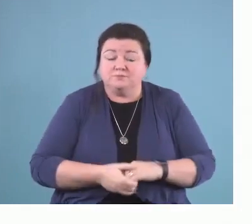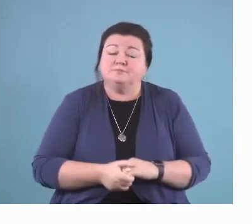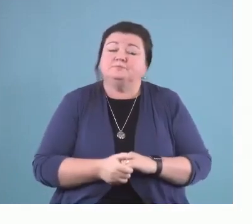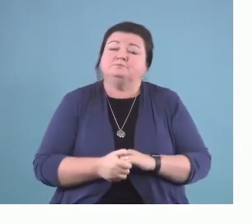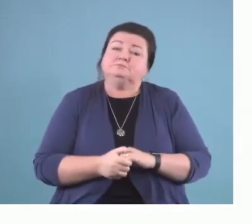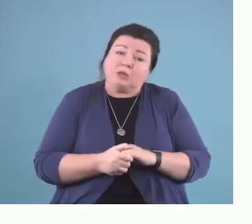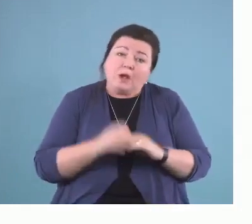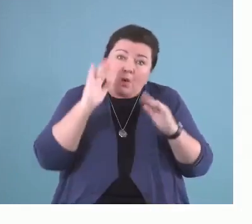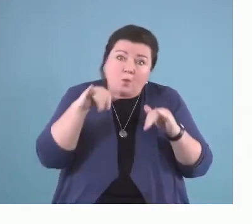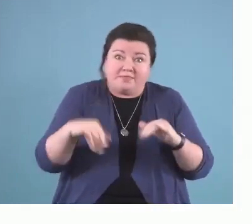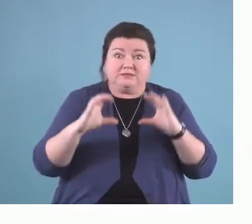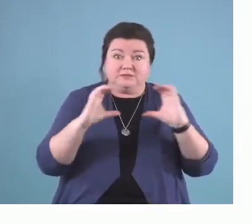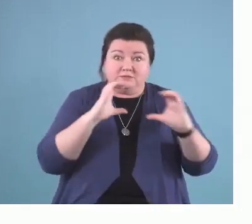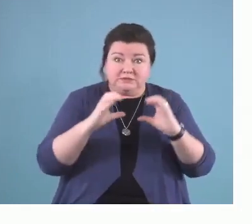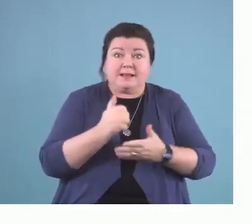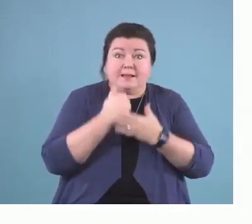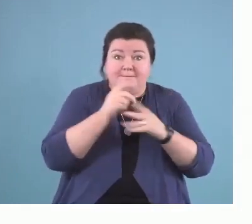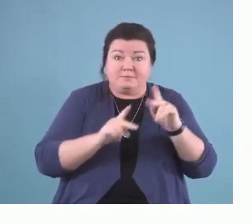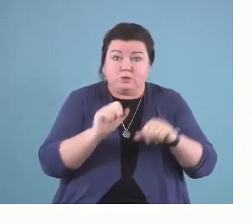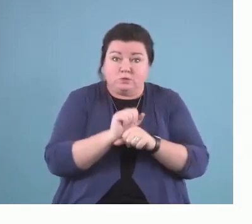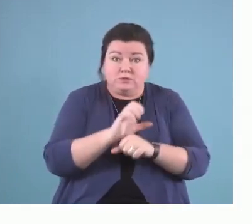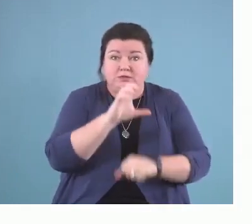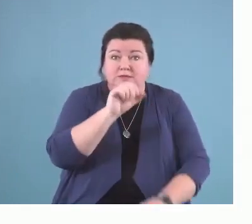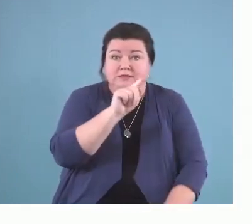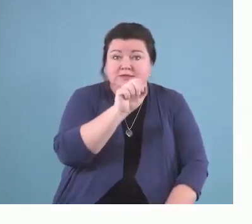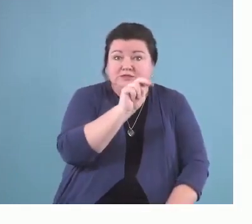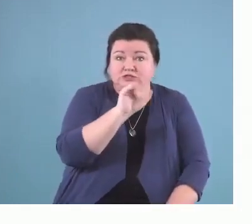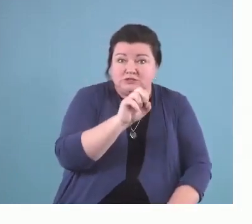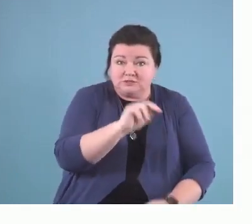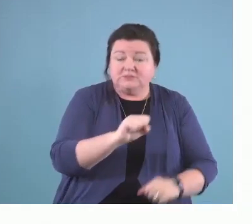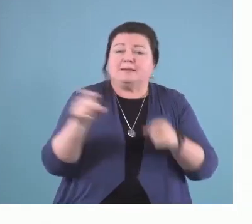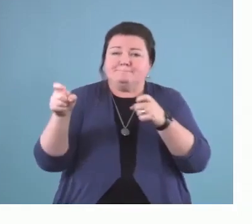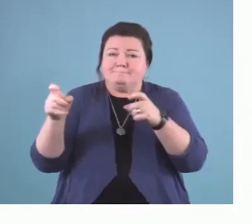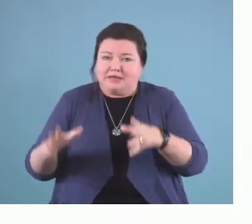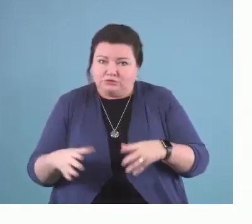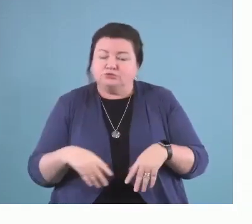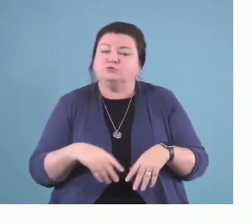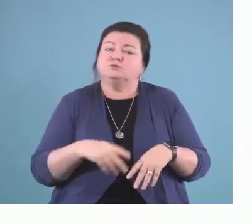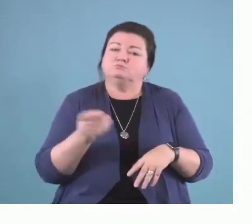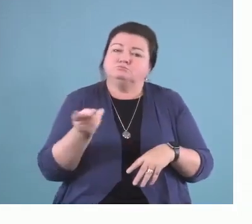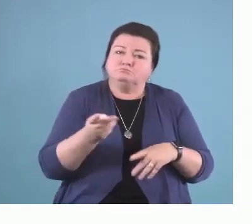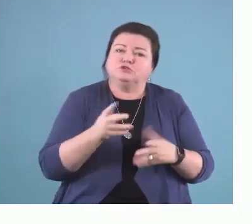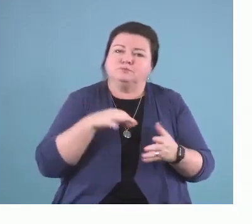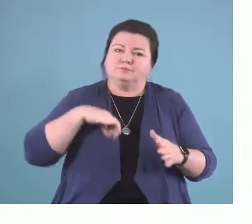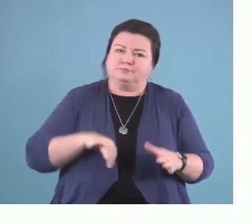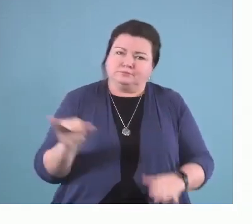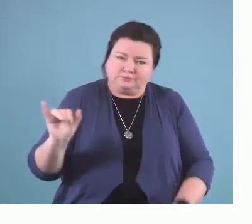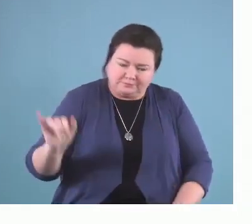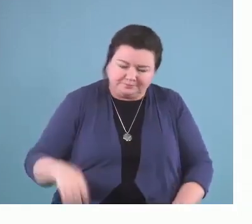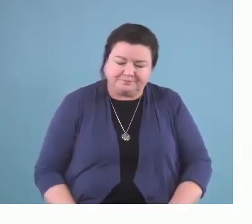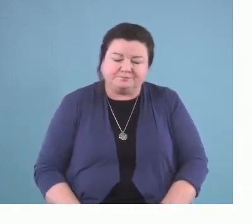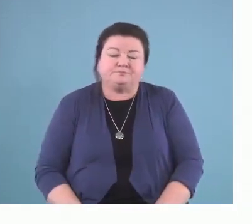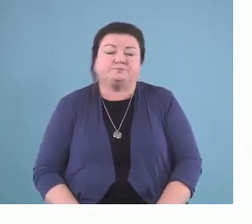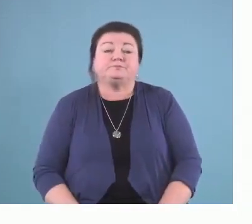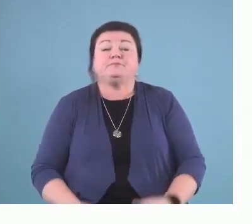hopefully for clinicians and for managers. If you're really interested, I've put some references at the